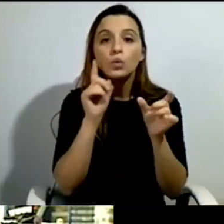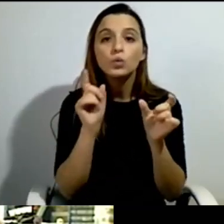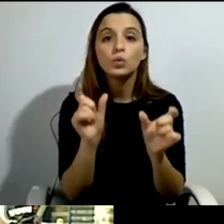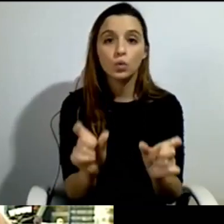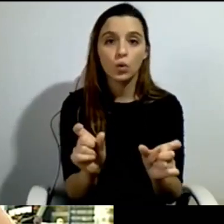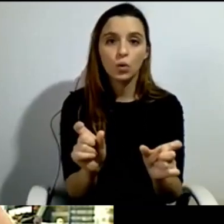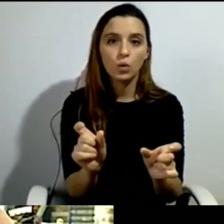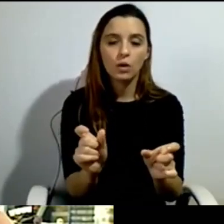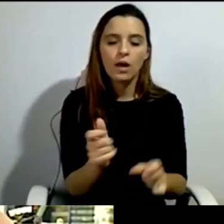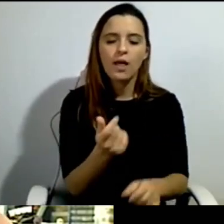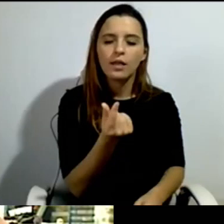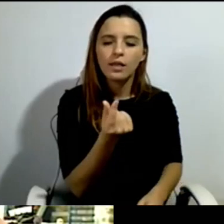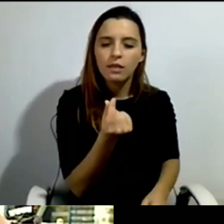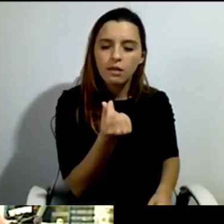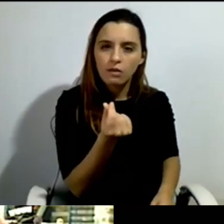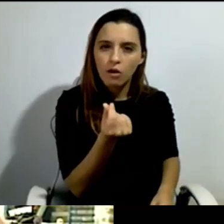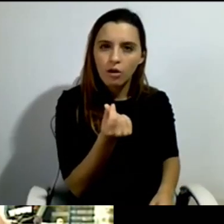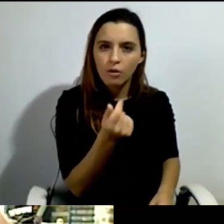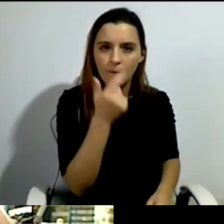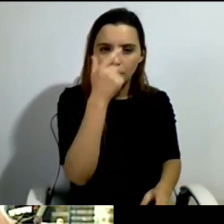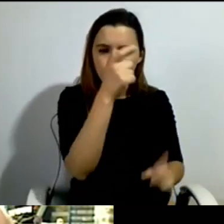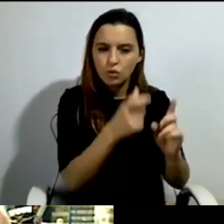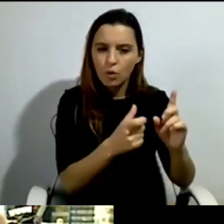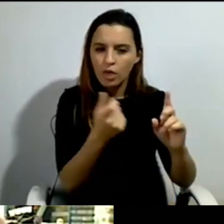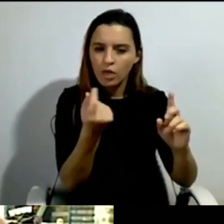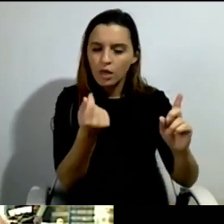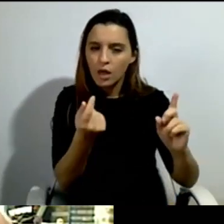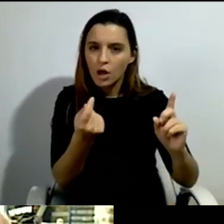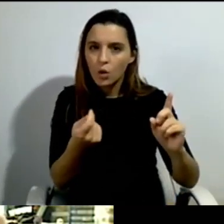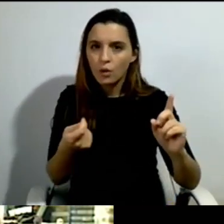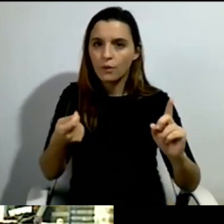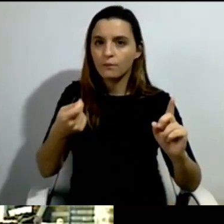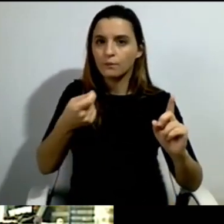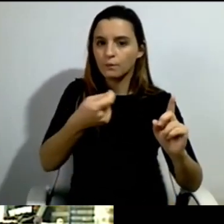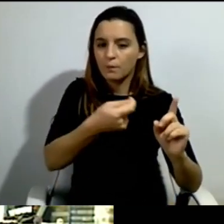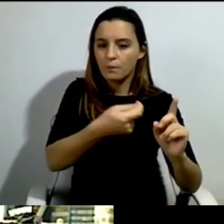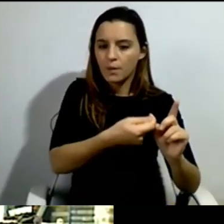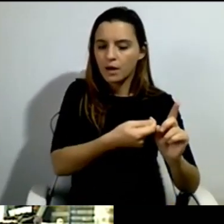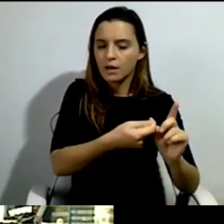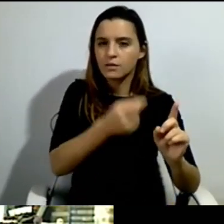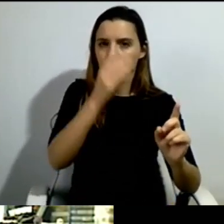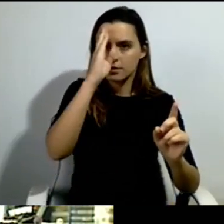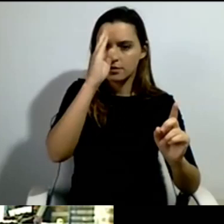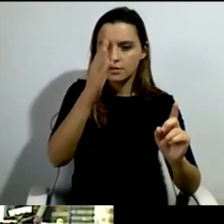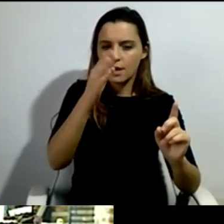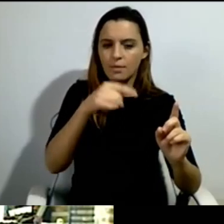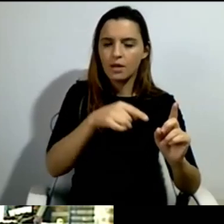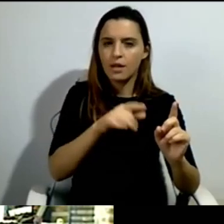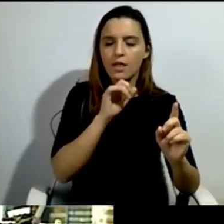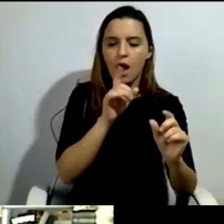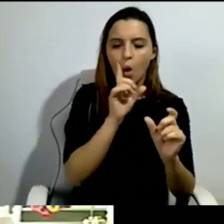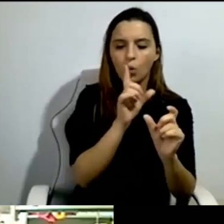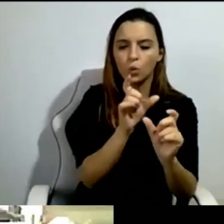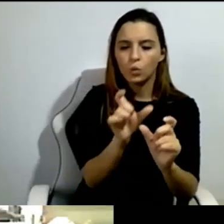there for the use, you gave it to them. If you give it to an institution, you don't know how much the